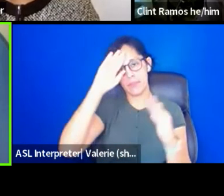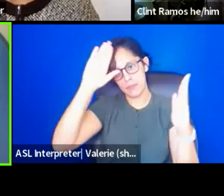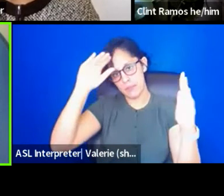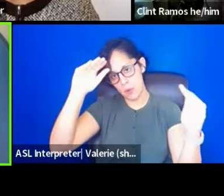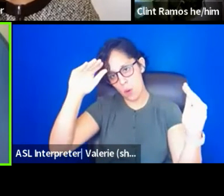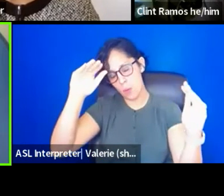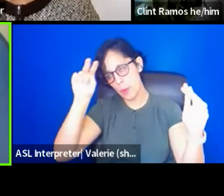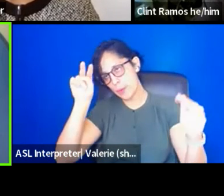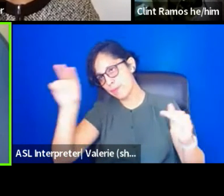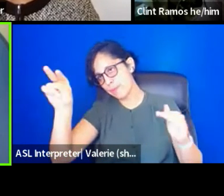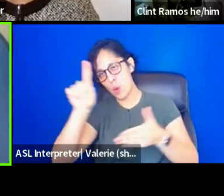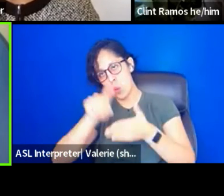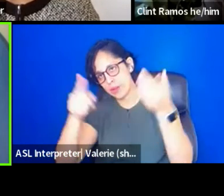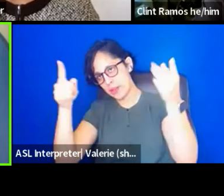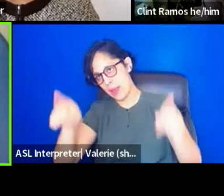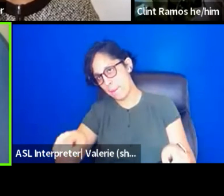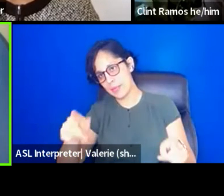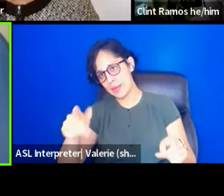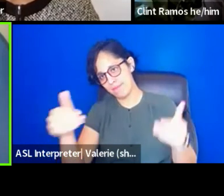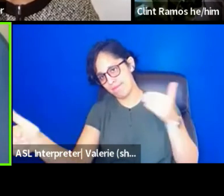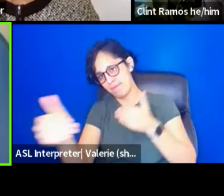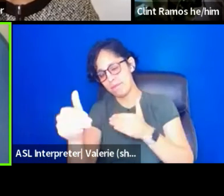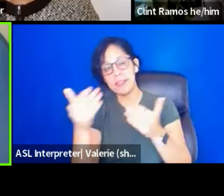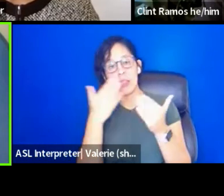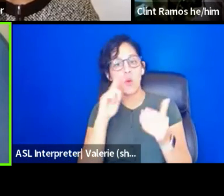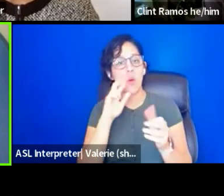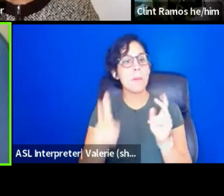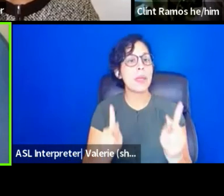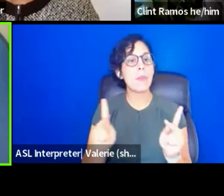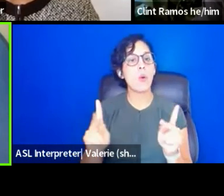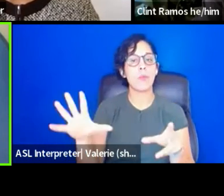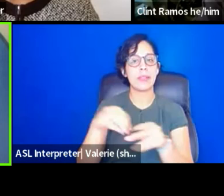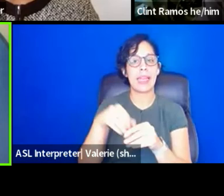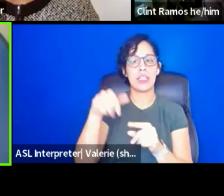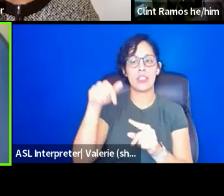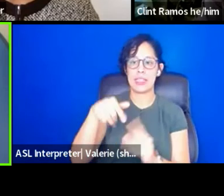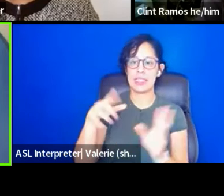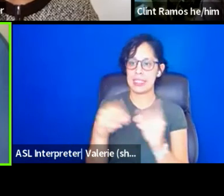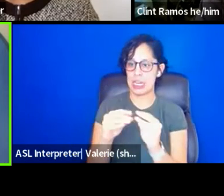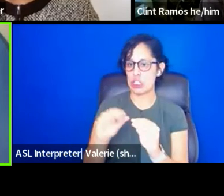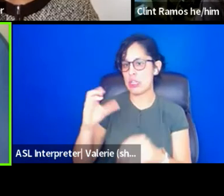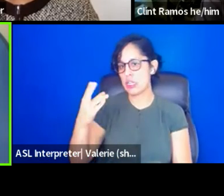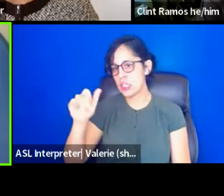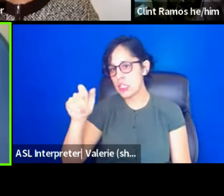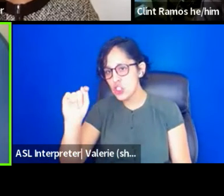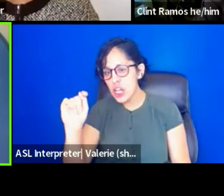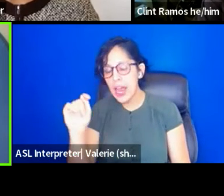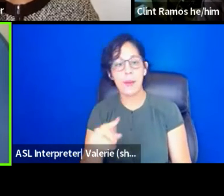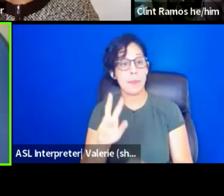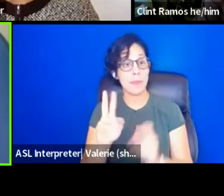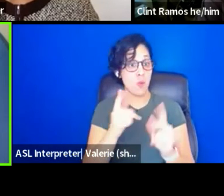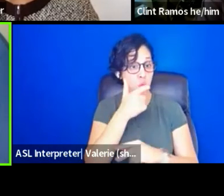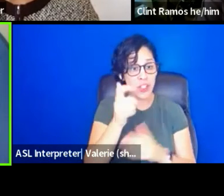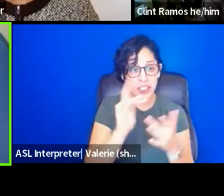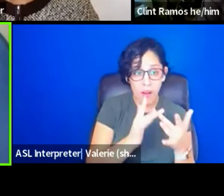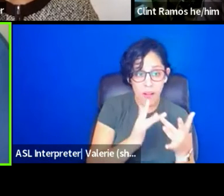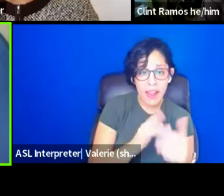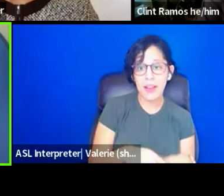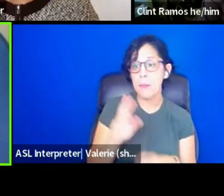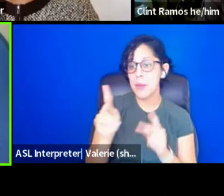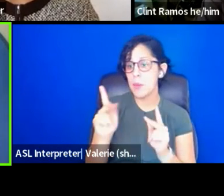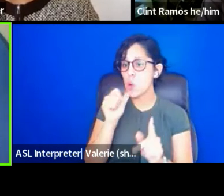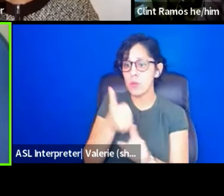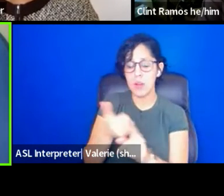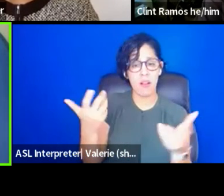what's coming up. Thank you to everyone who engaged with us in a session on the chat, for everyone watching online, for everyone, whether you have been an advocate for